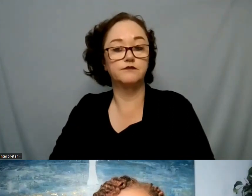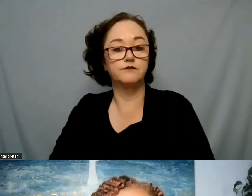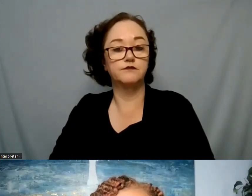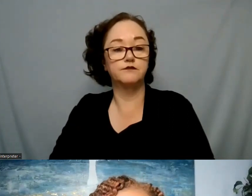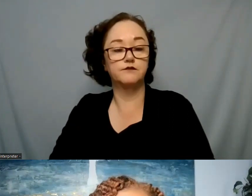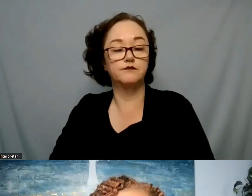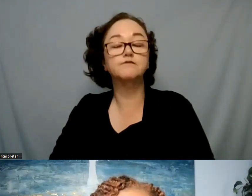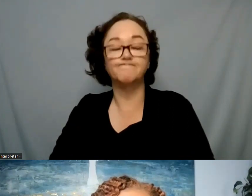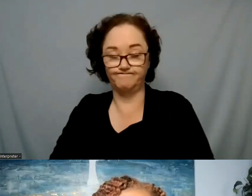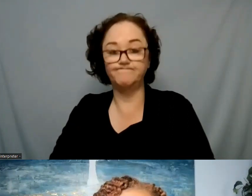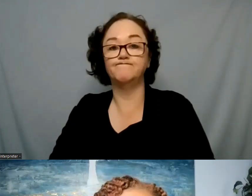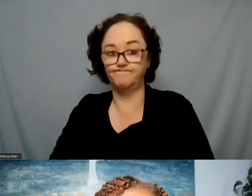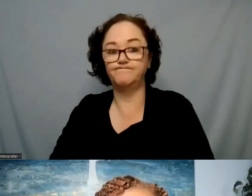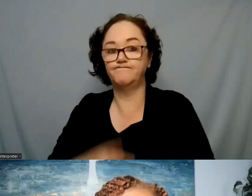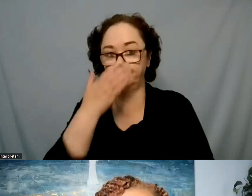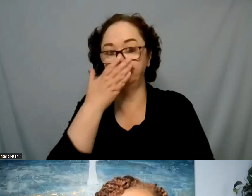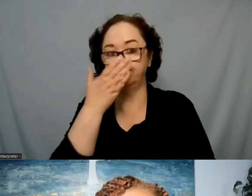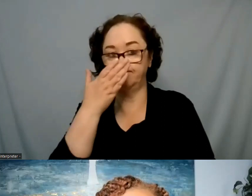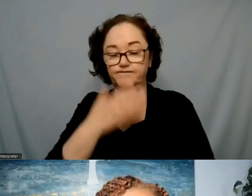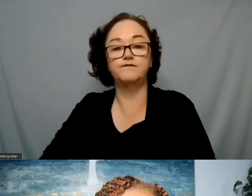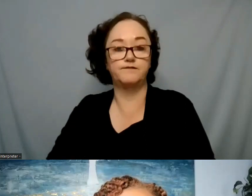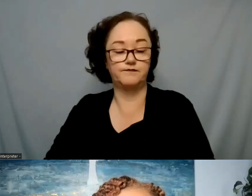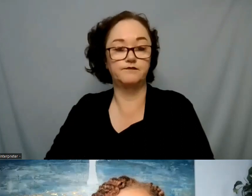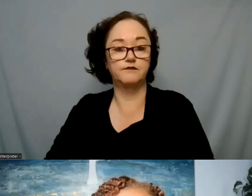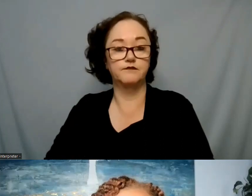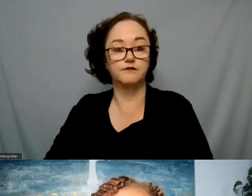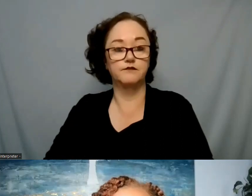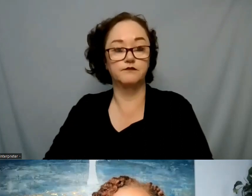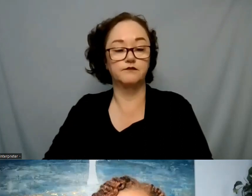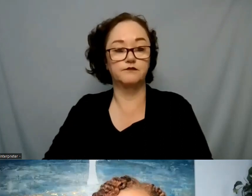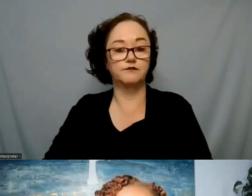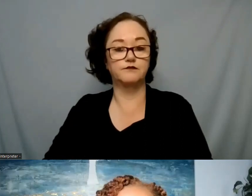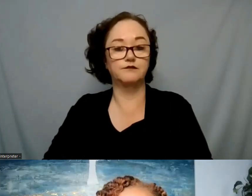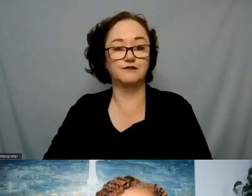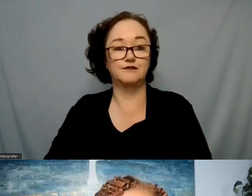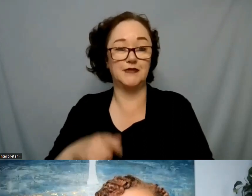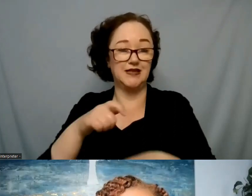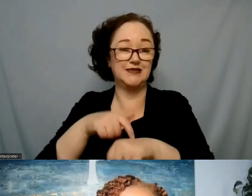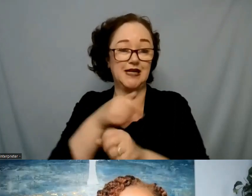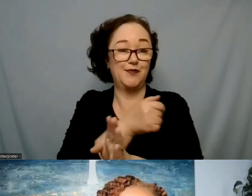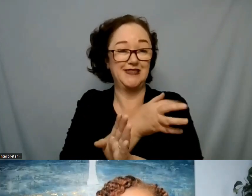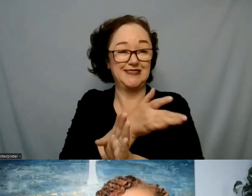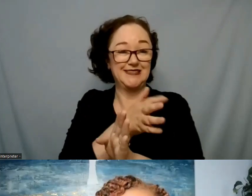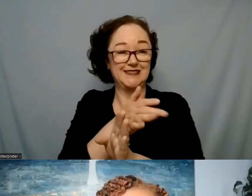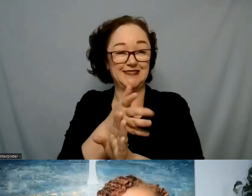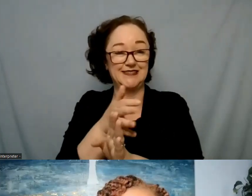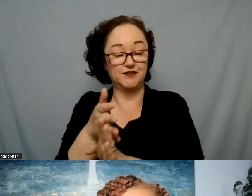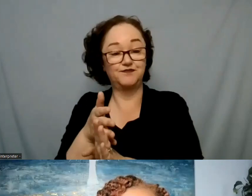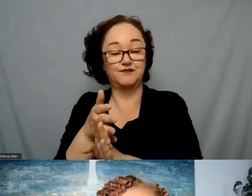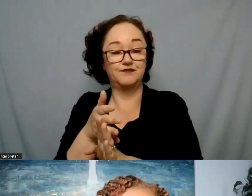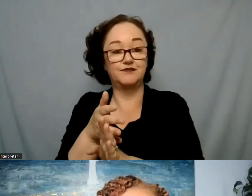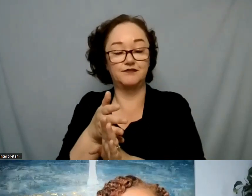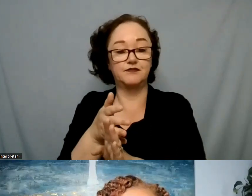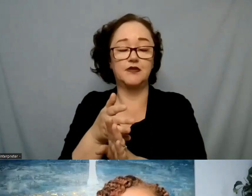absolutely thank you I know we are right up at our hour and I just want to say another huge